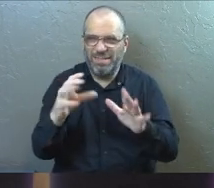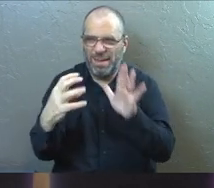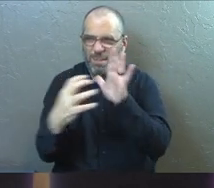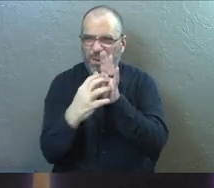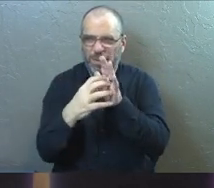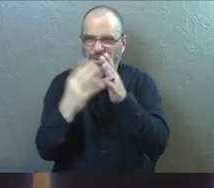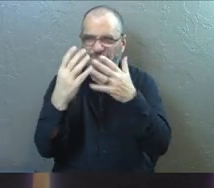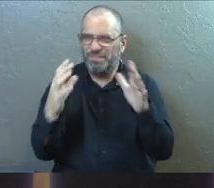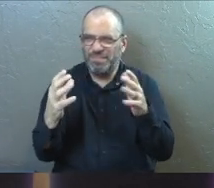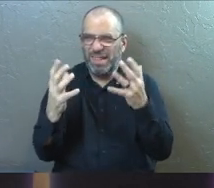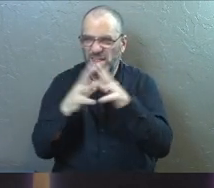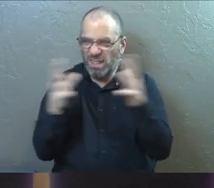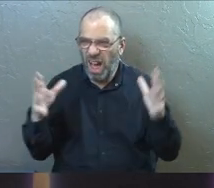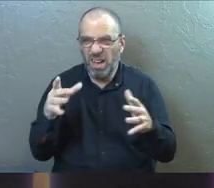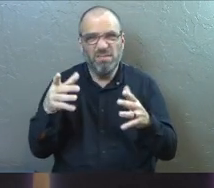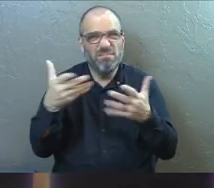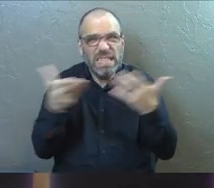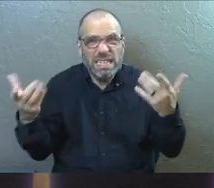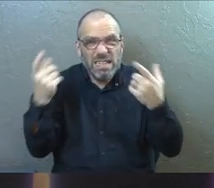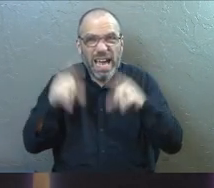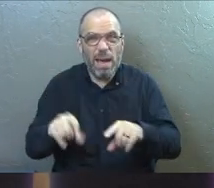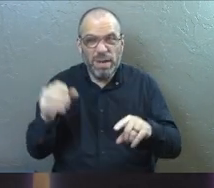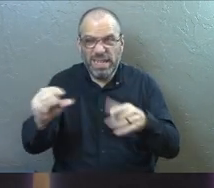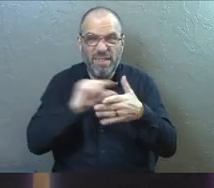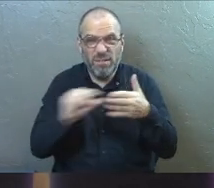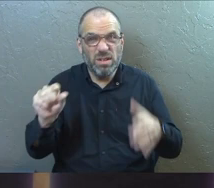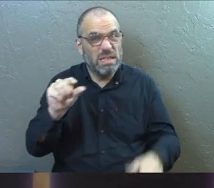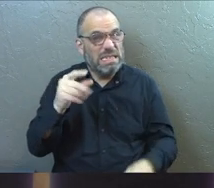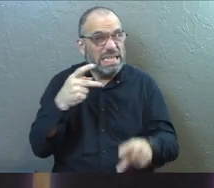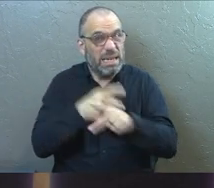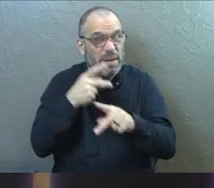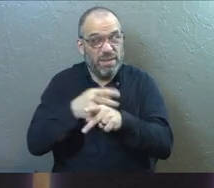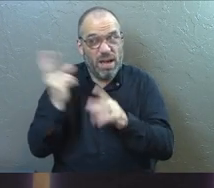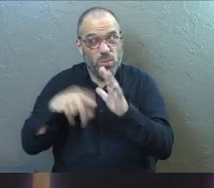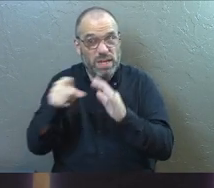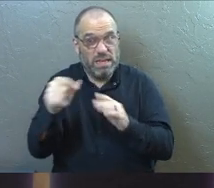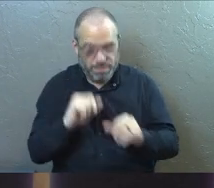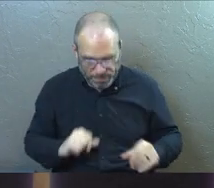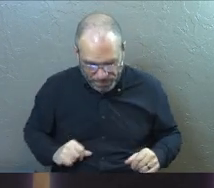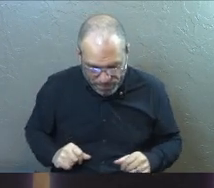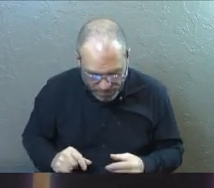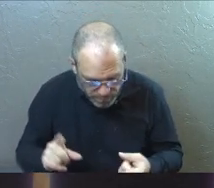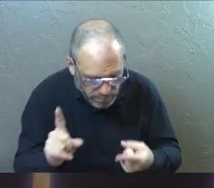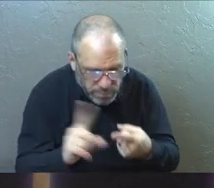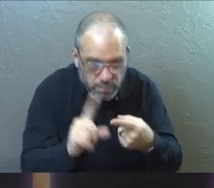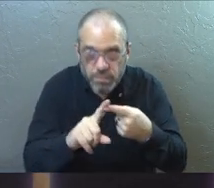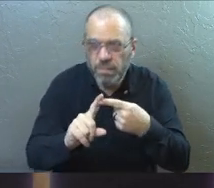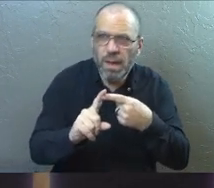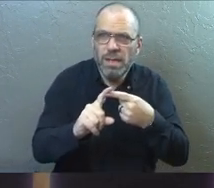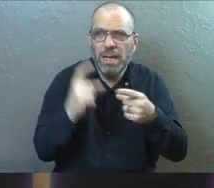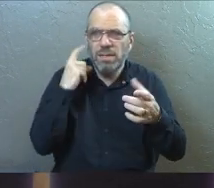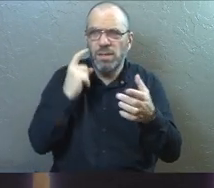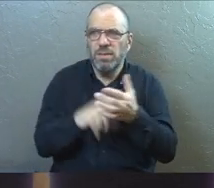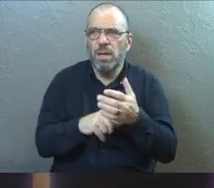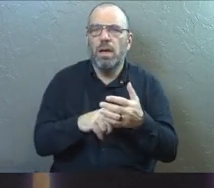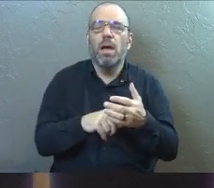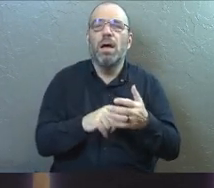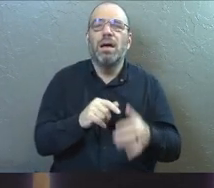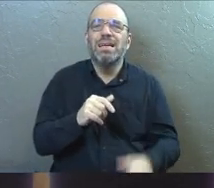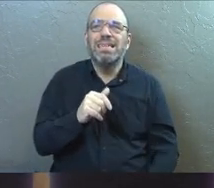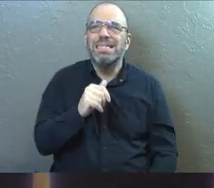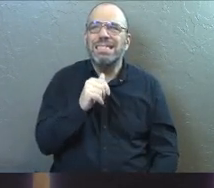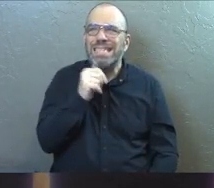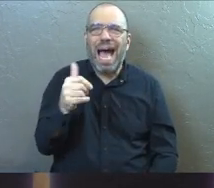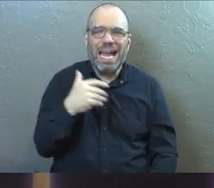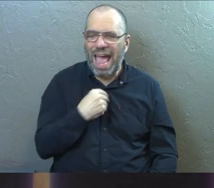paragraph down because there's a whole lot of stuff that's happening there. You got to be careful how you read it. The very first thing that I want to look at is not